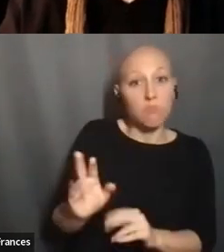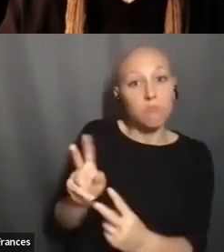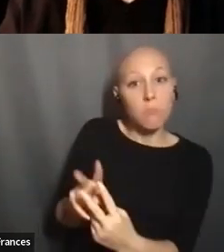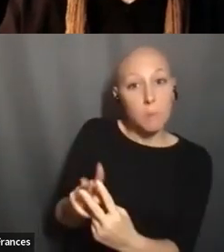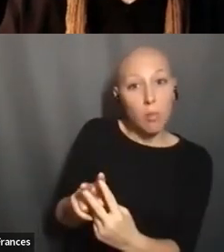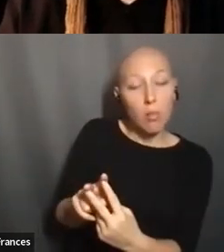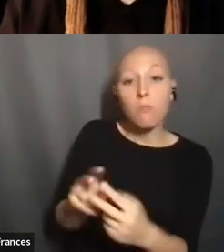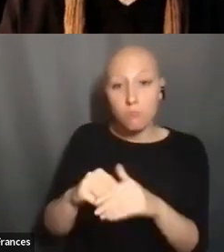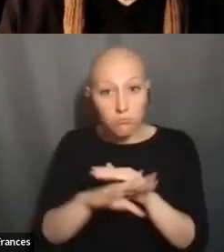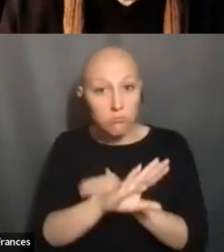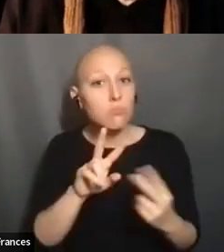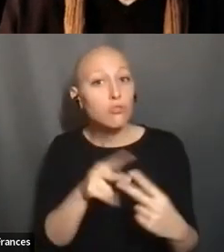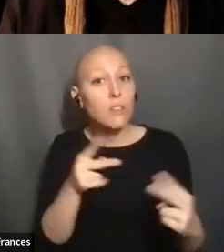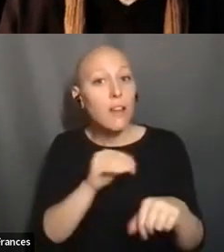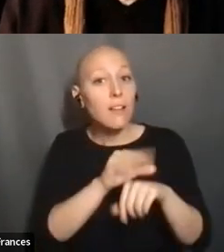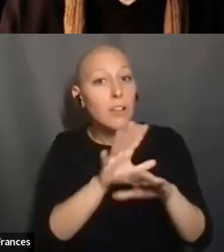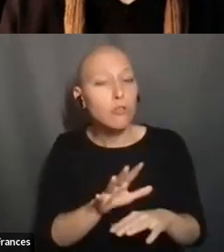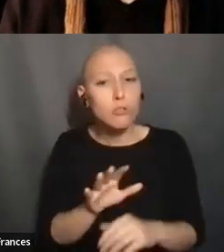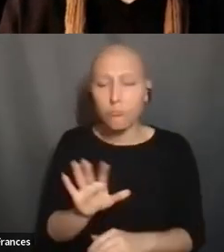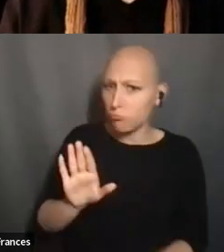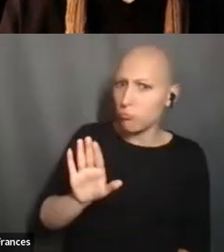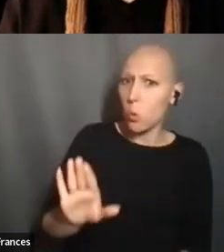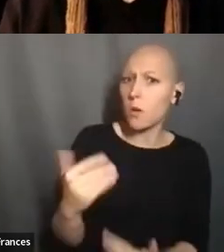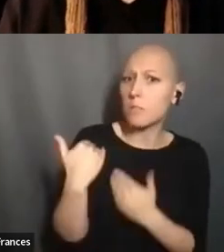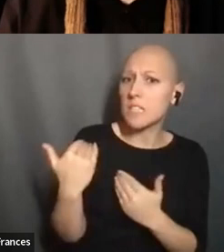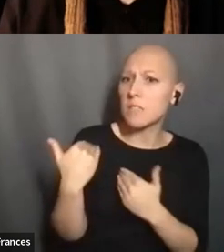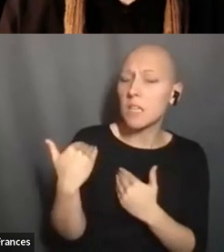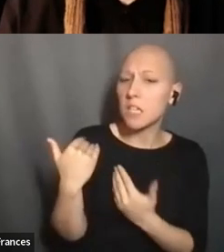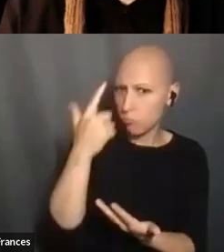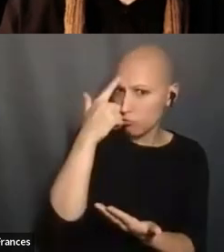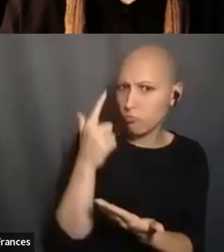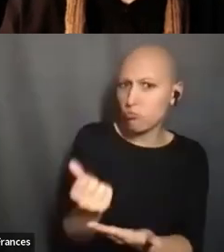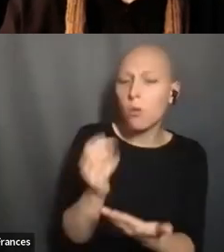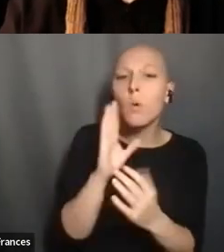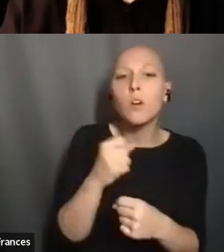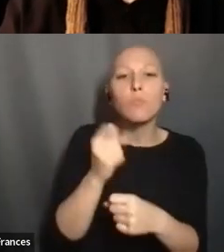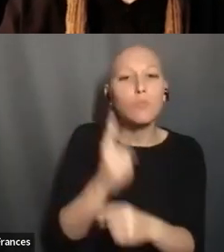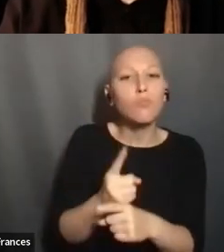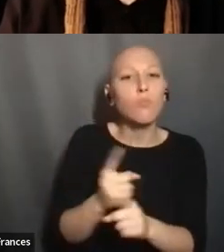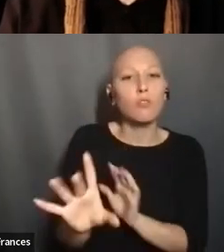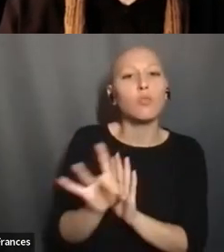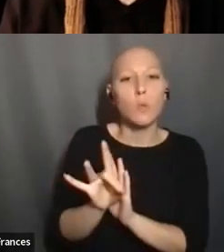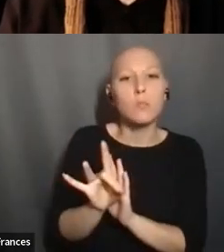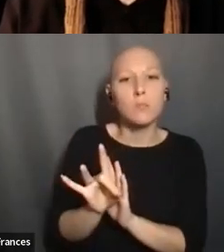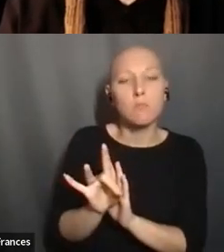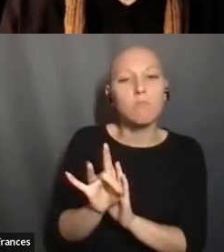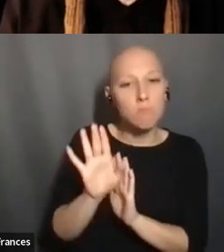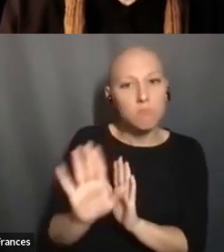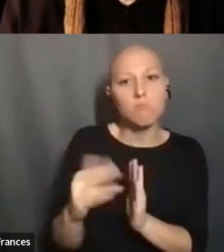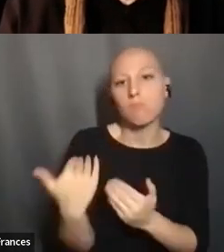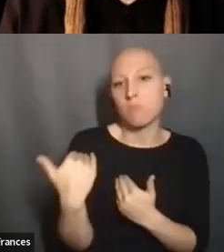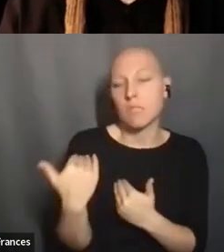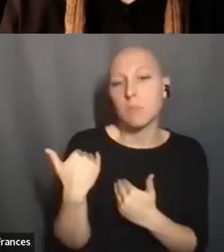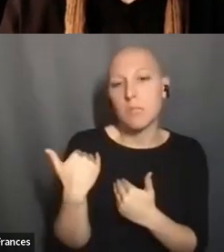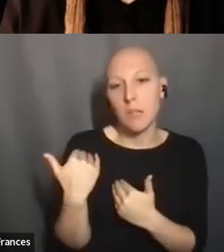COUNSELORS, THAT THEY WOULD MAKE THE RATIONAL CHOICE TO DO THE RIGHT THING, YOU KNOW, LOOKING FORWARD IN TERMS OF THEIR FAMILY. AND I'M WONDERING IF YOU